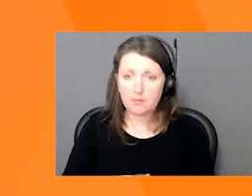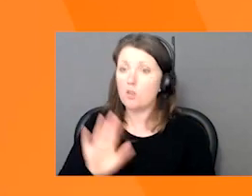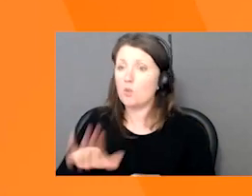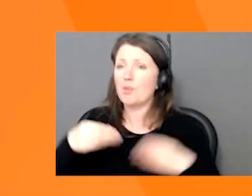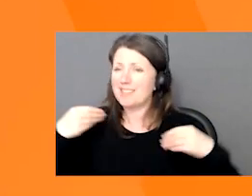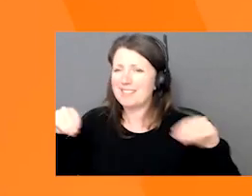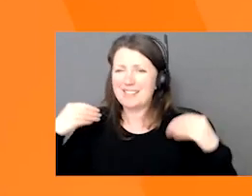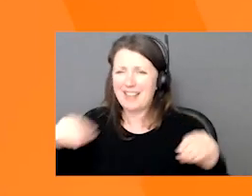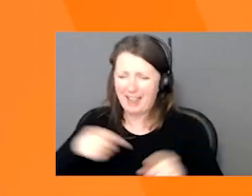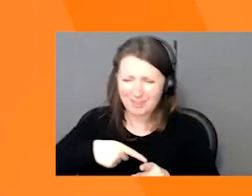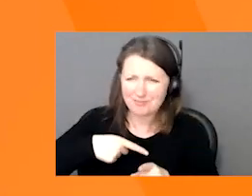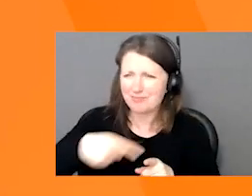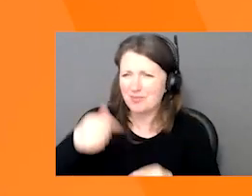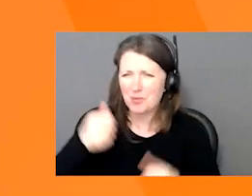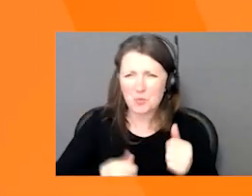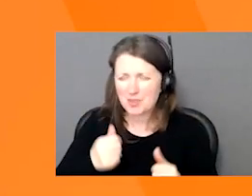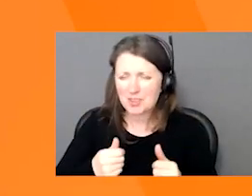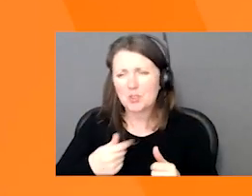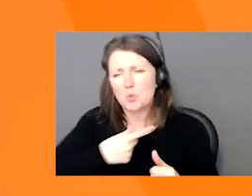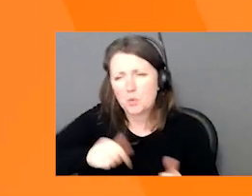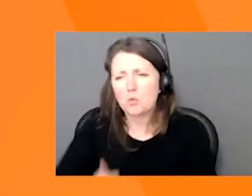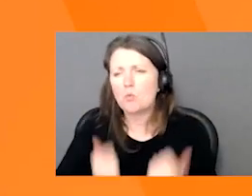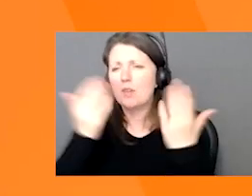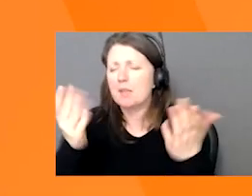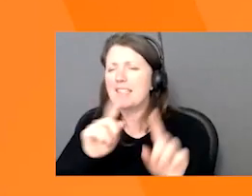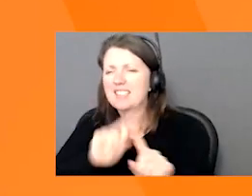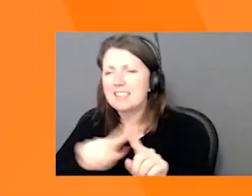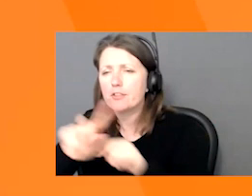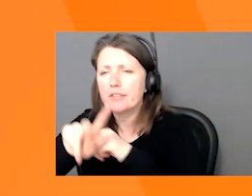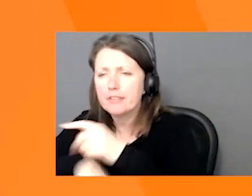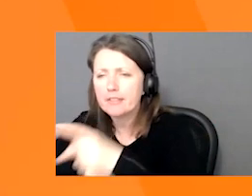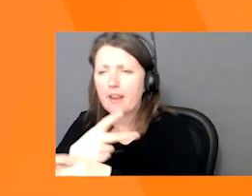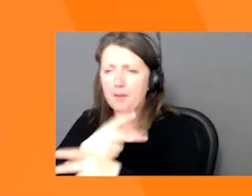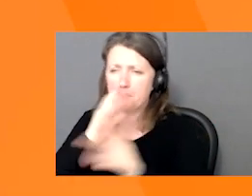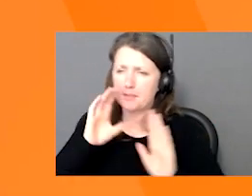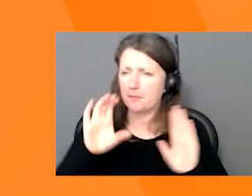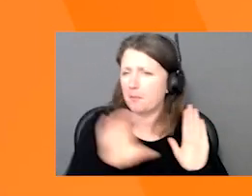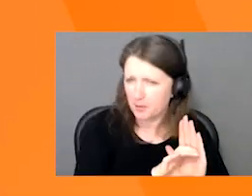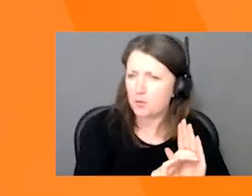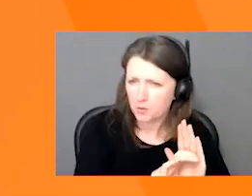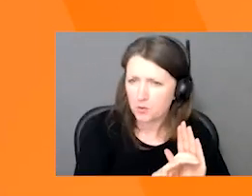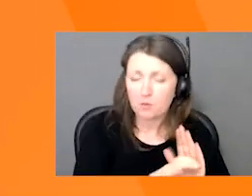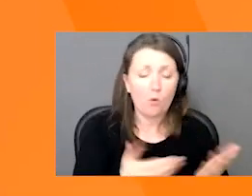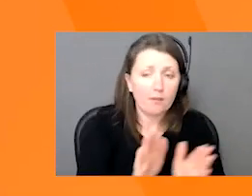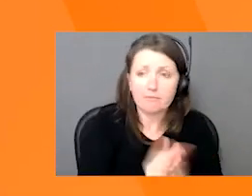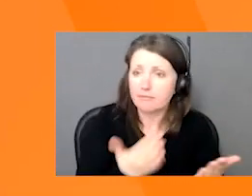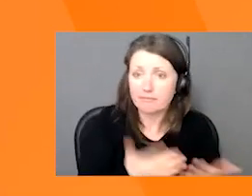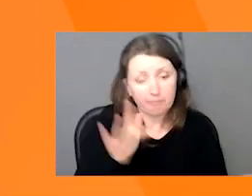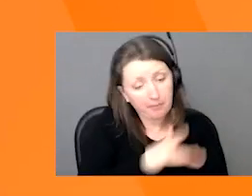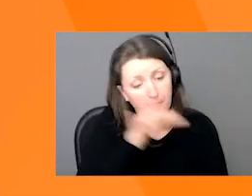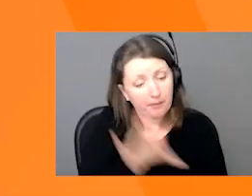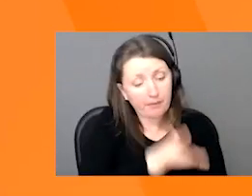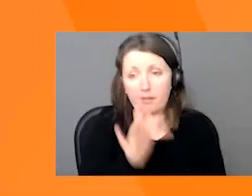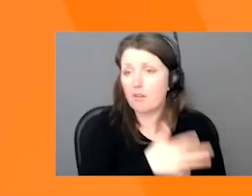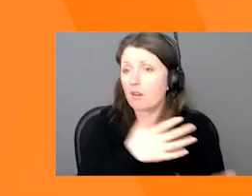planning on. Certain images are used for food service sales, catalogs, different images are used for retail shelf space